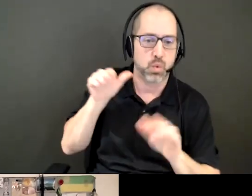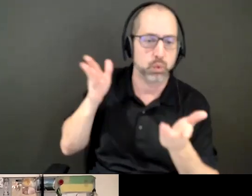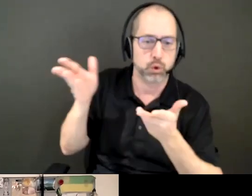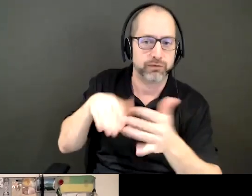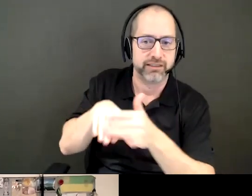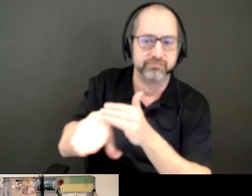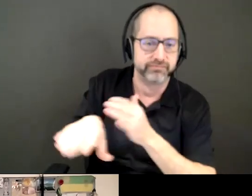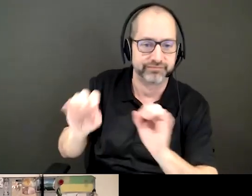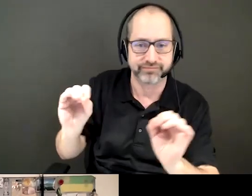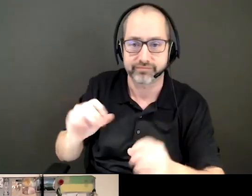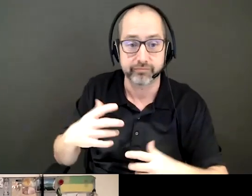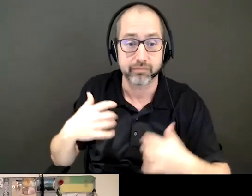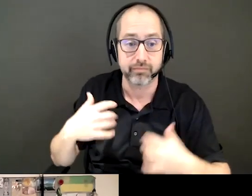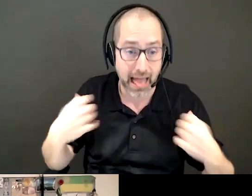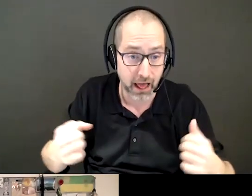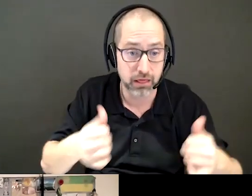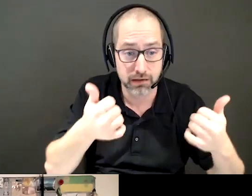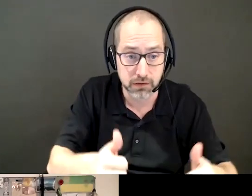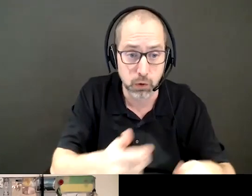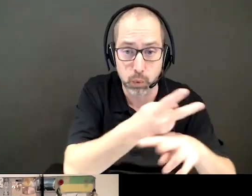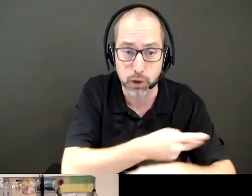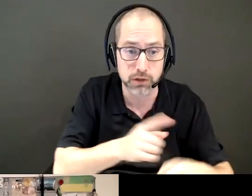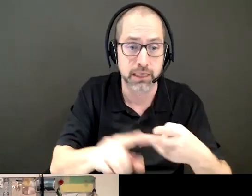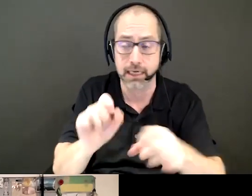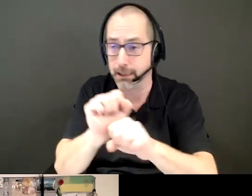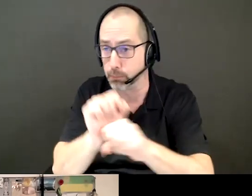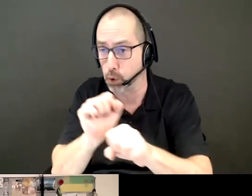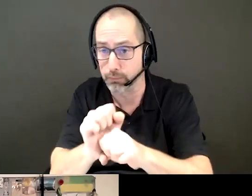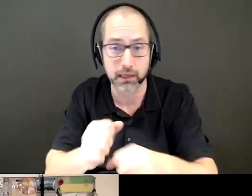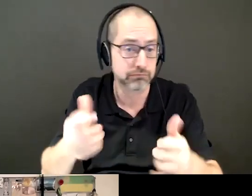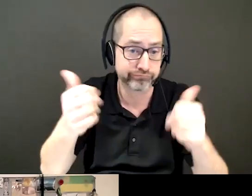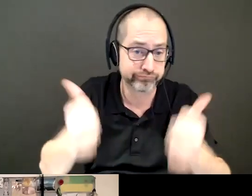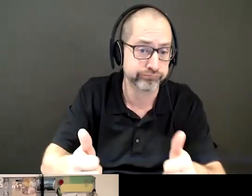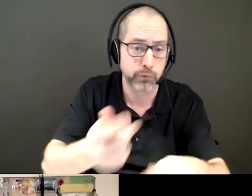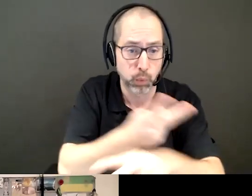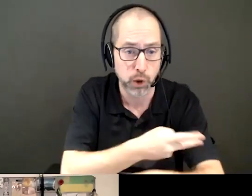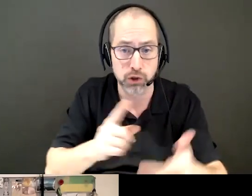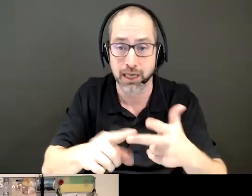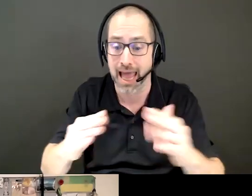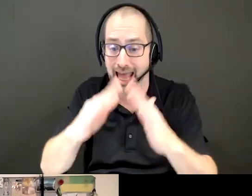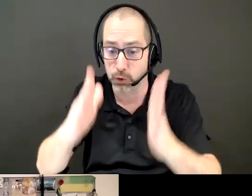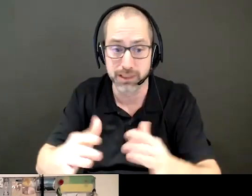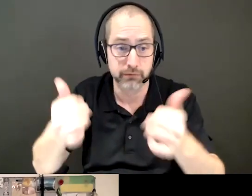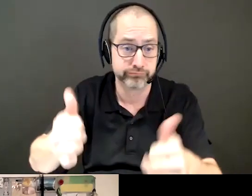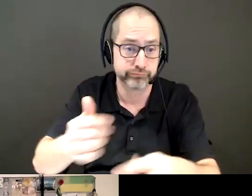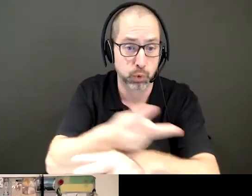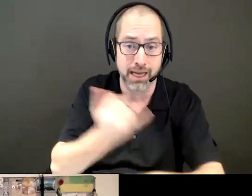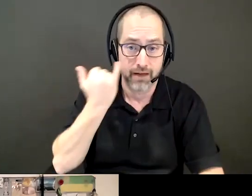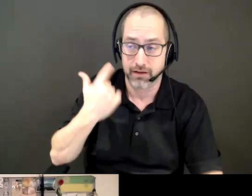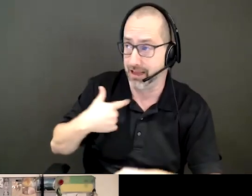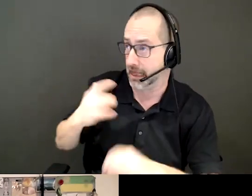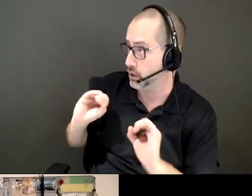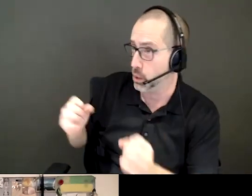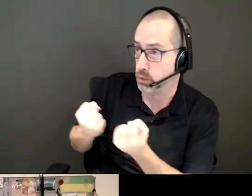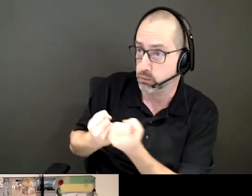applied, their health, disability conditions, their employment status, their housing. You know, if you feel that you cannot get proper support,